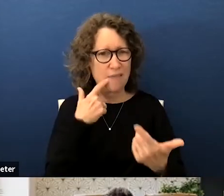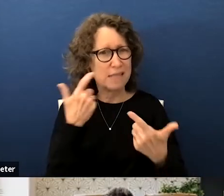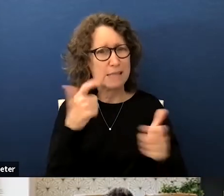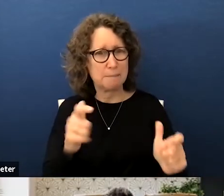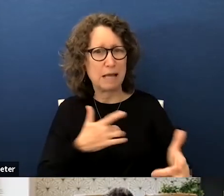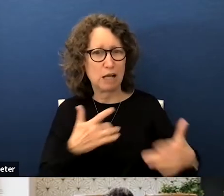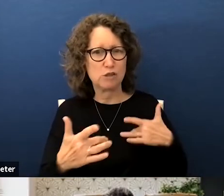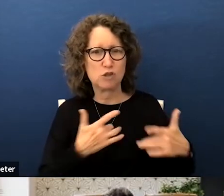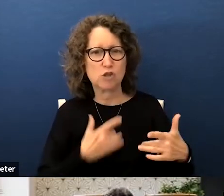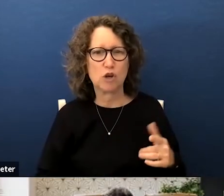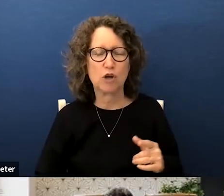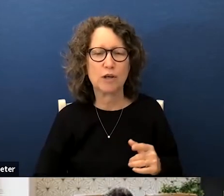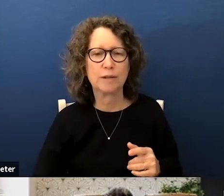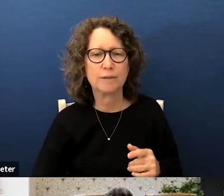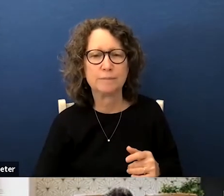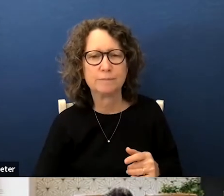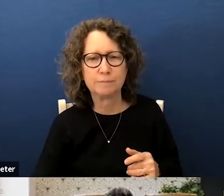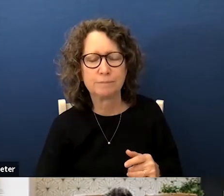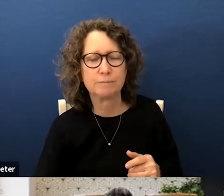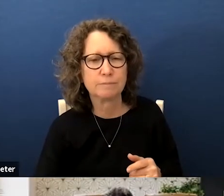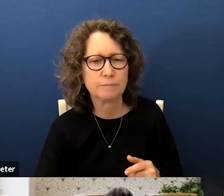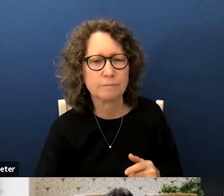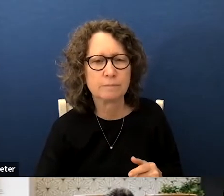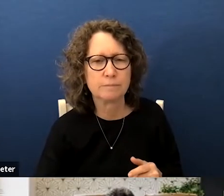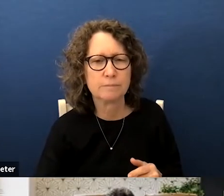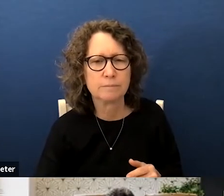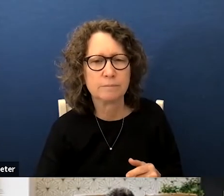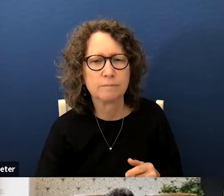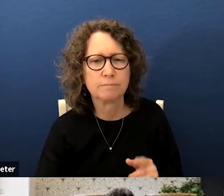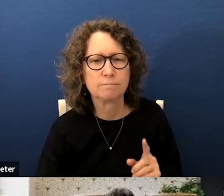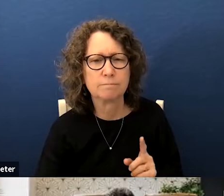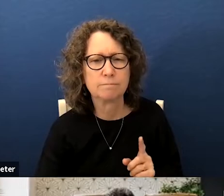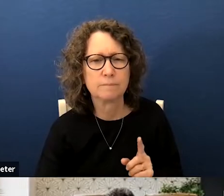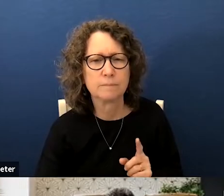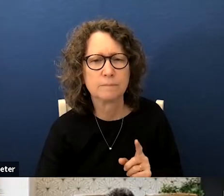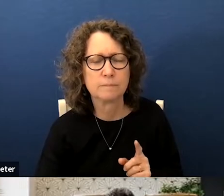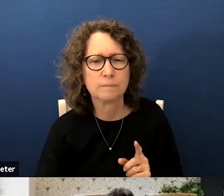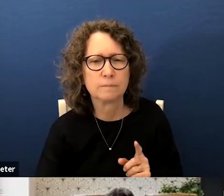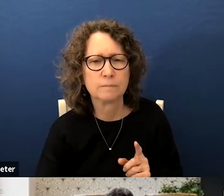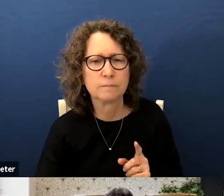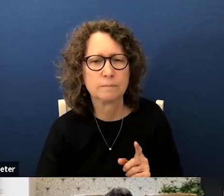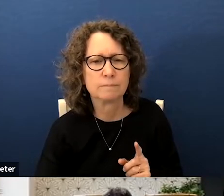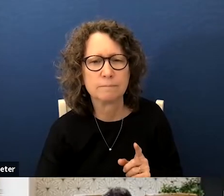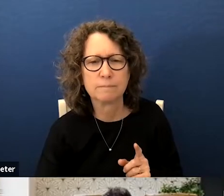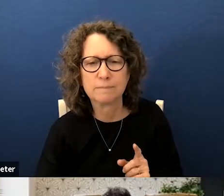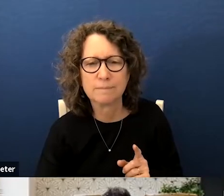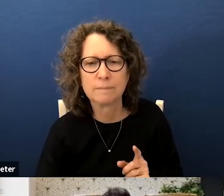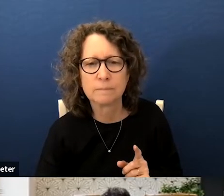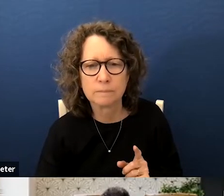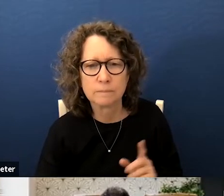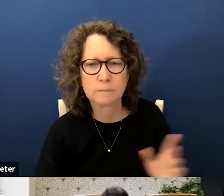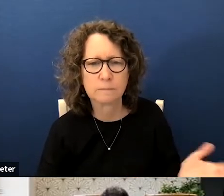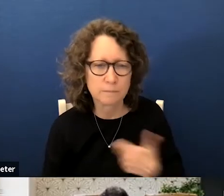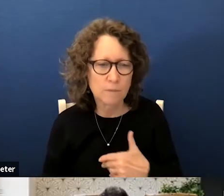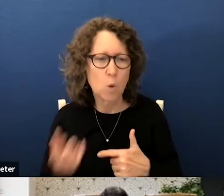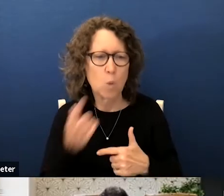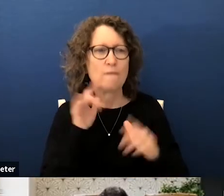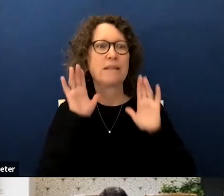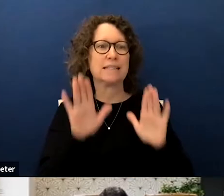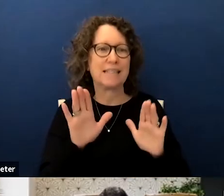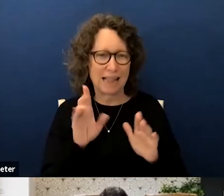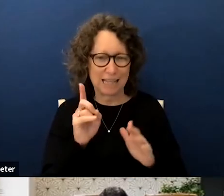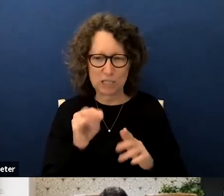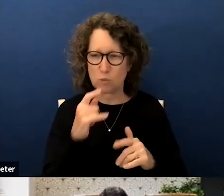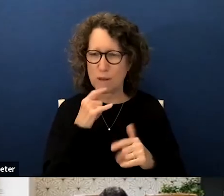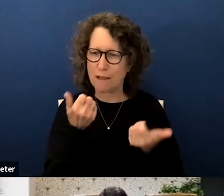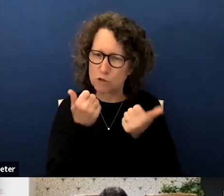big concern um more specific concerns i have is that um i understand scott you've done amazing diligence here and have